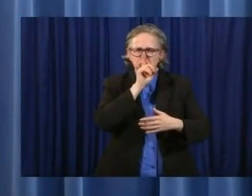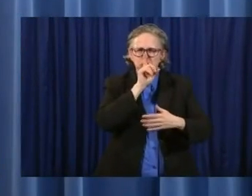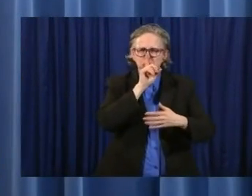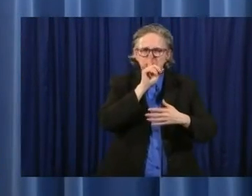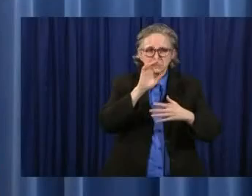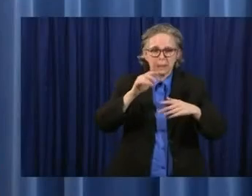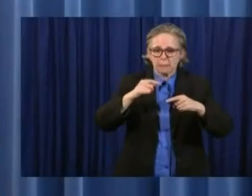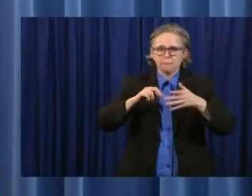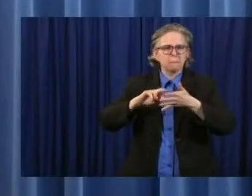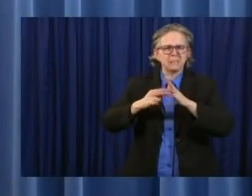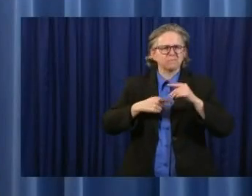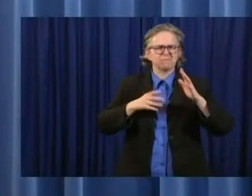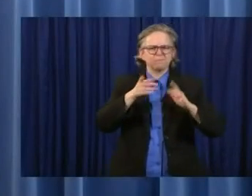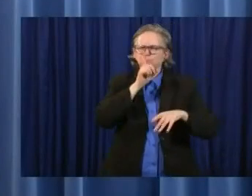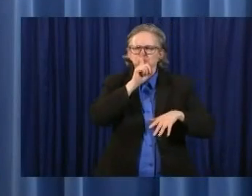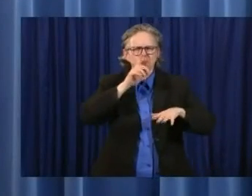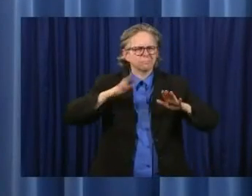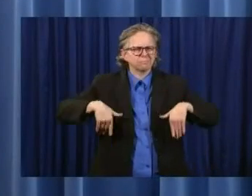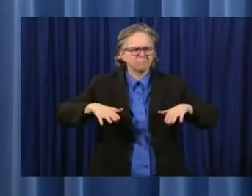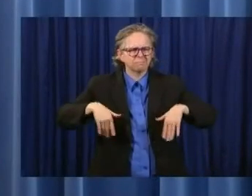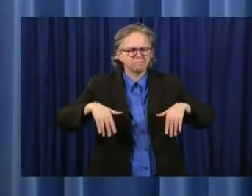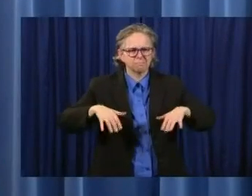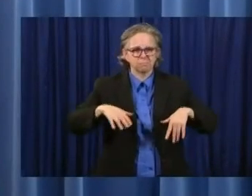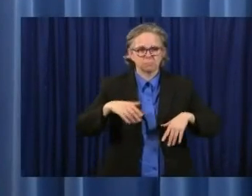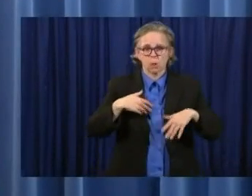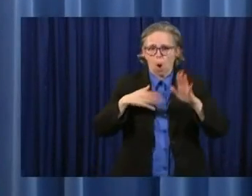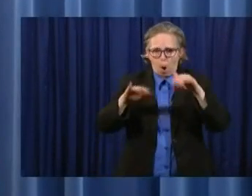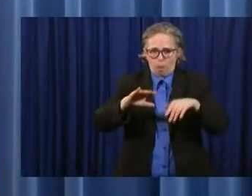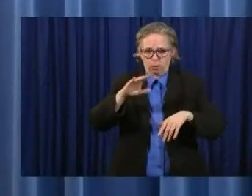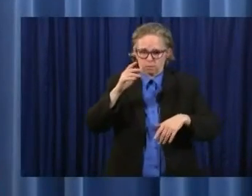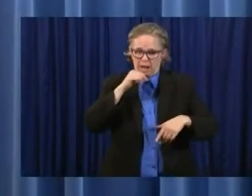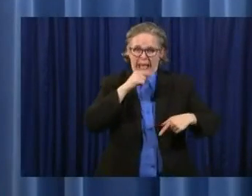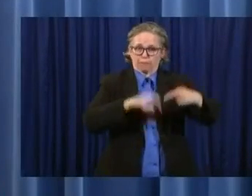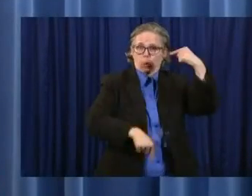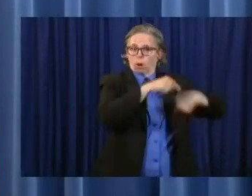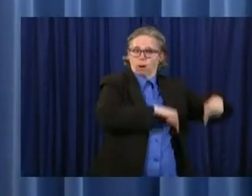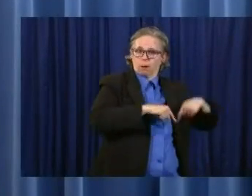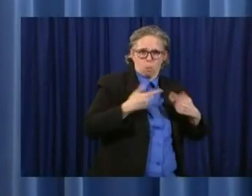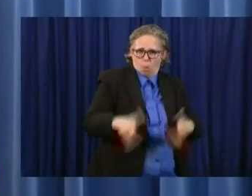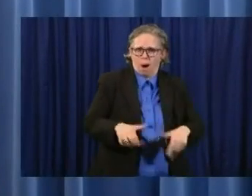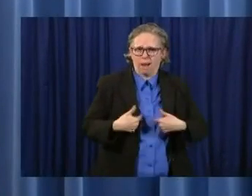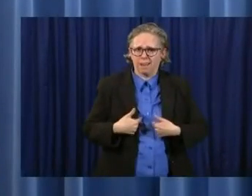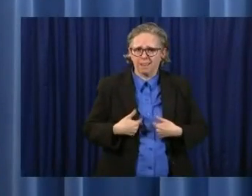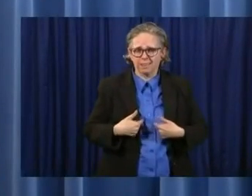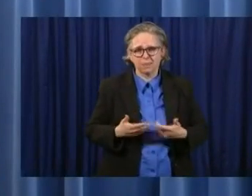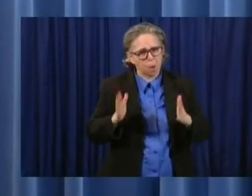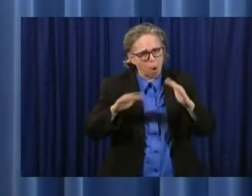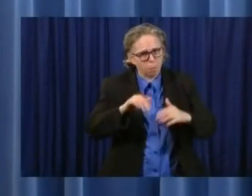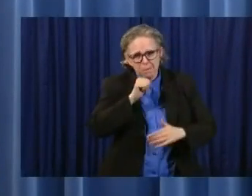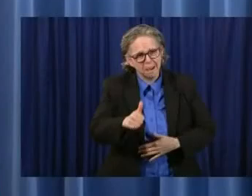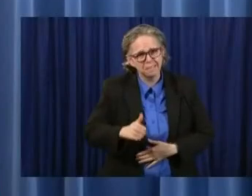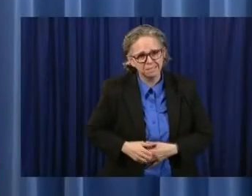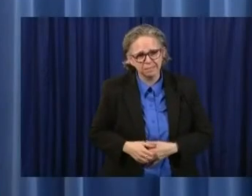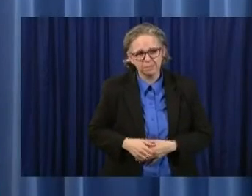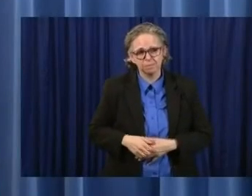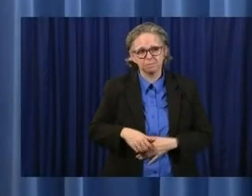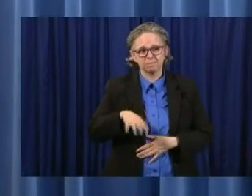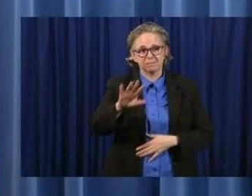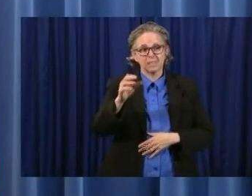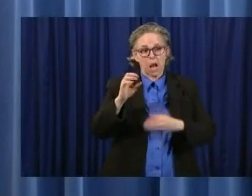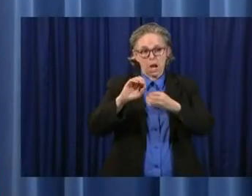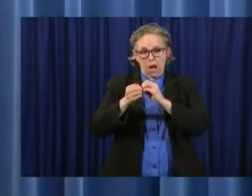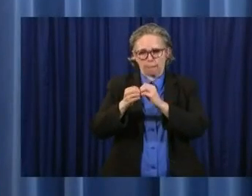that we do not get to that point where we have to do that. We're going to publish these numbers every single day.